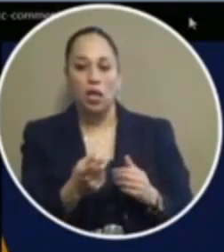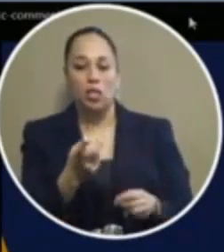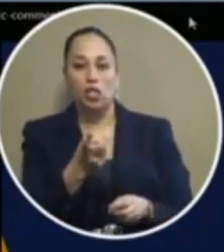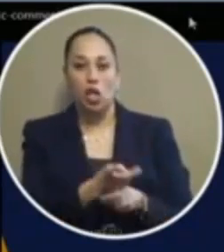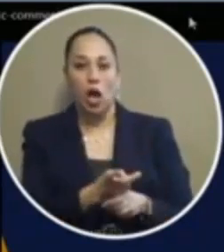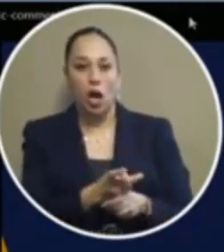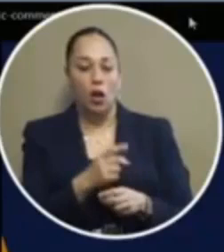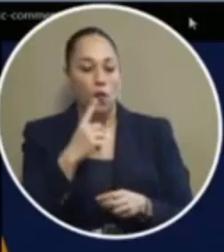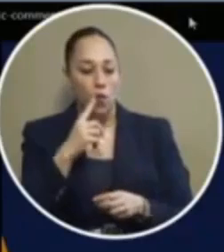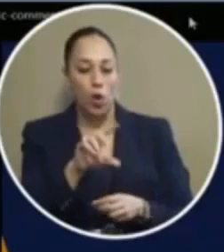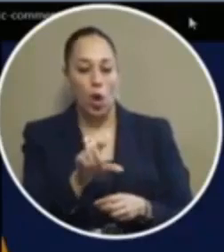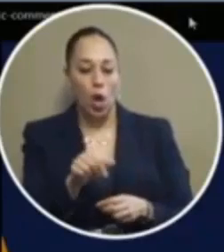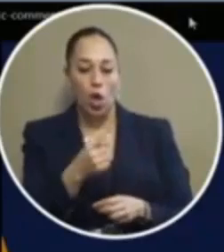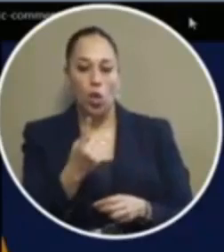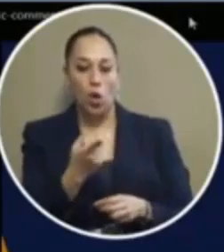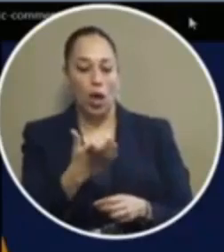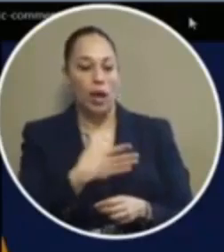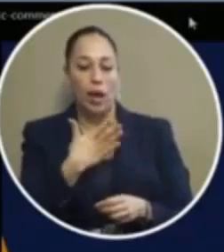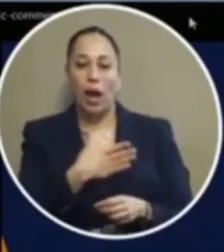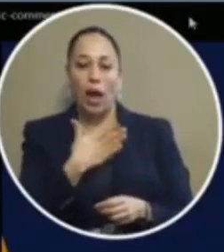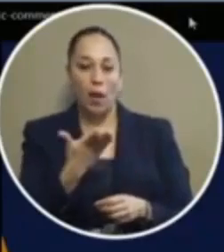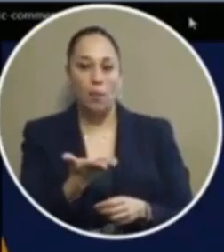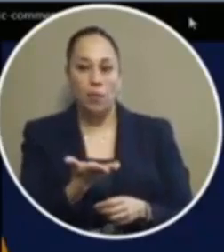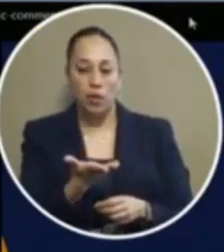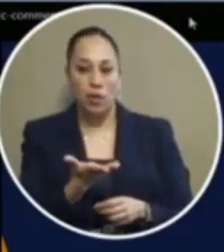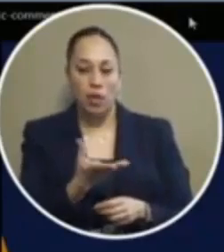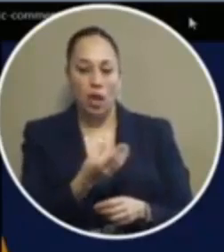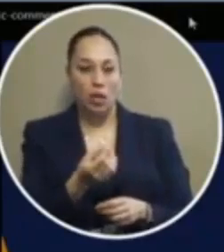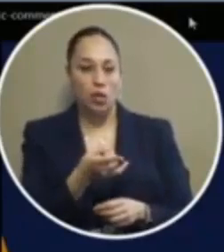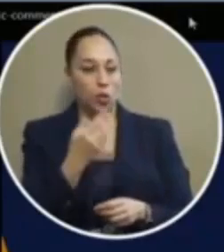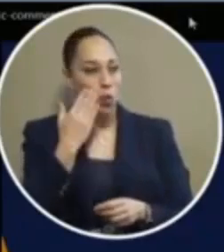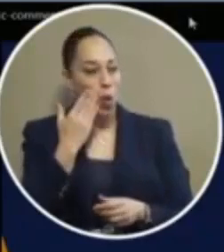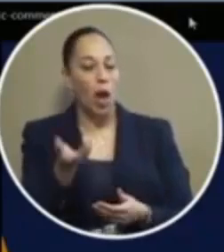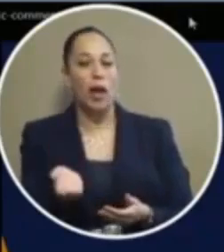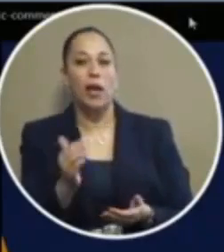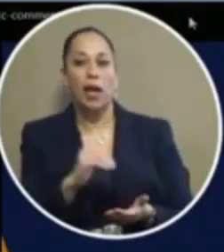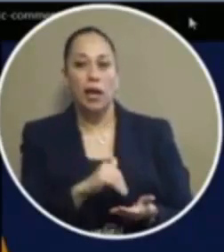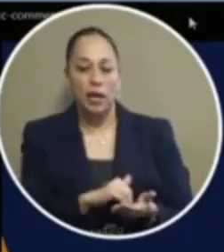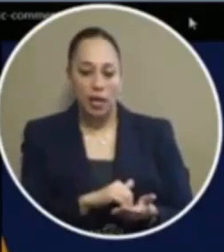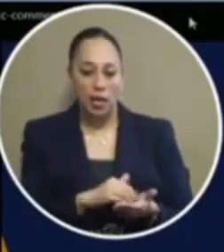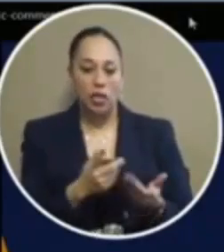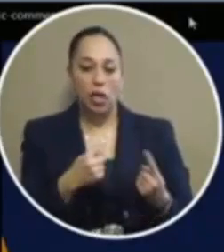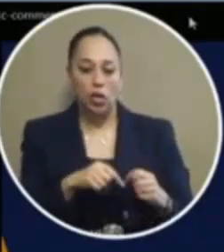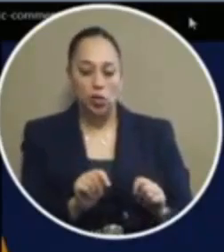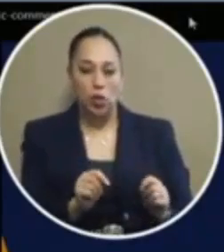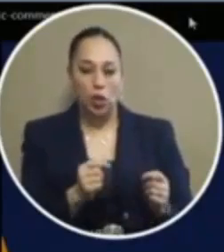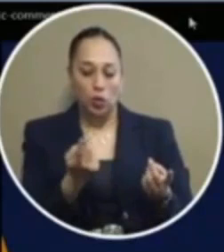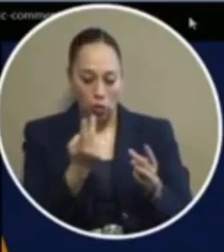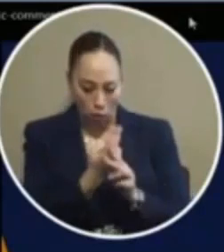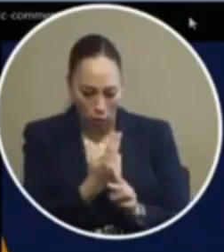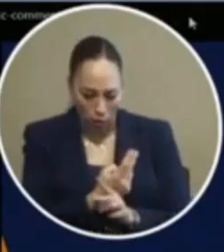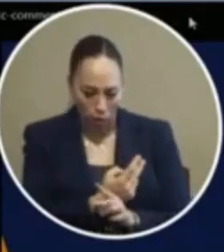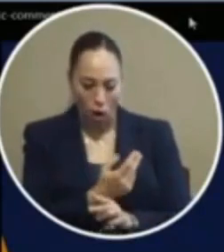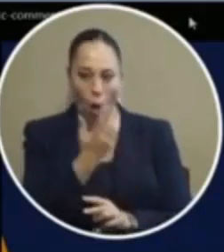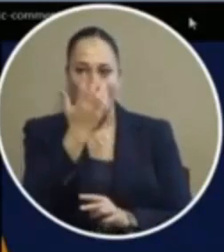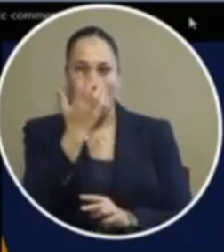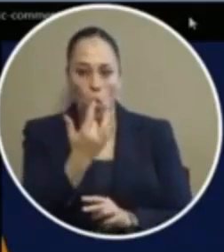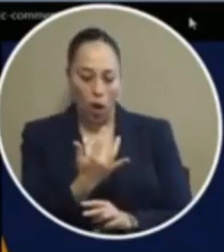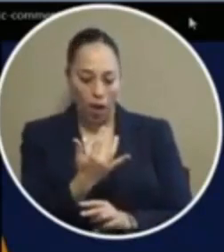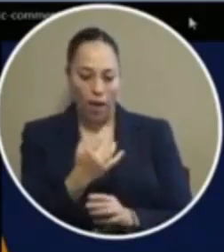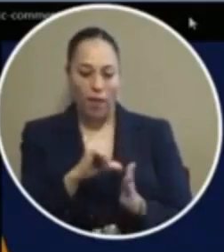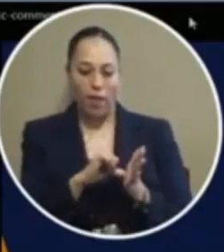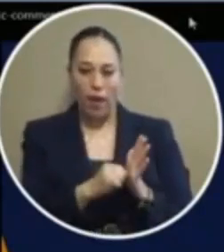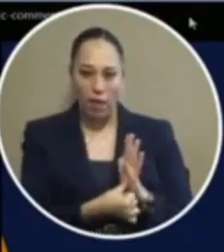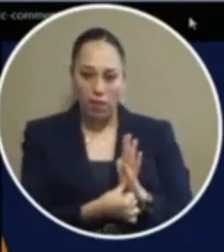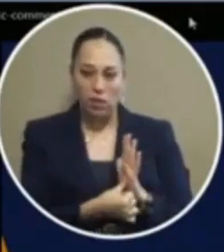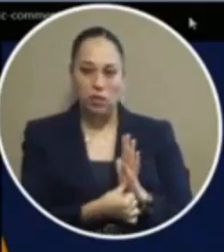if other criminal activity is happening you know again i'm still trying to go ahead and figure out why the emphasis